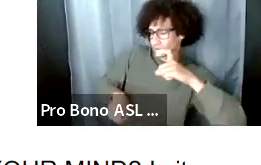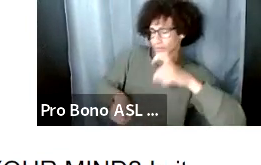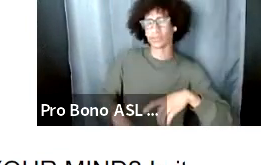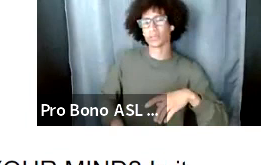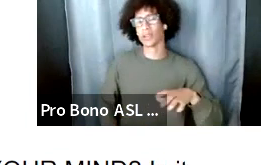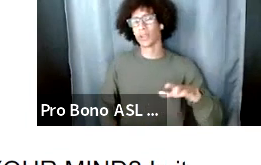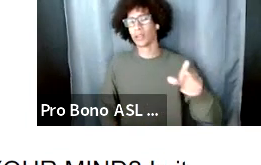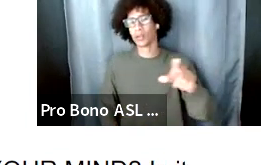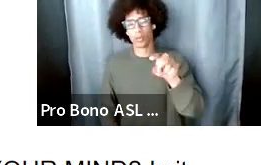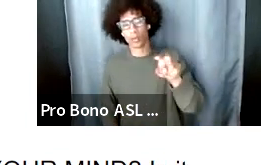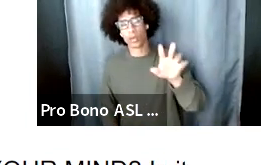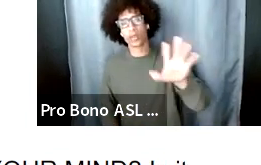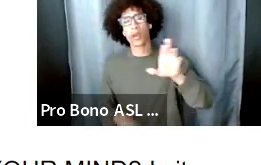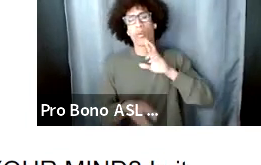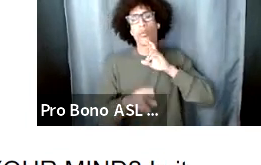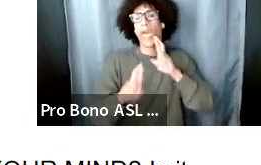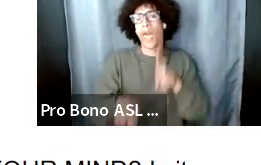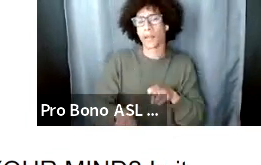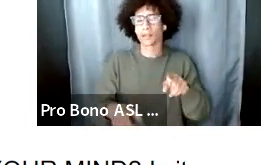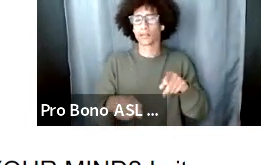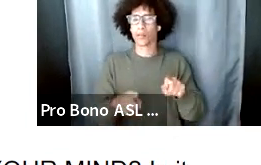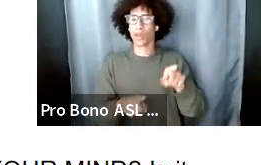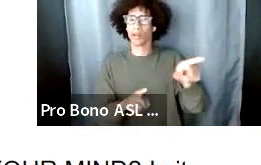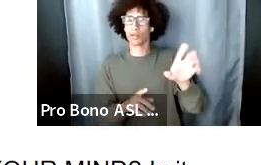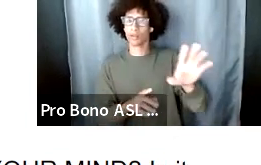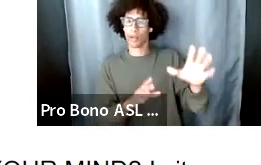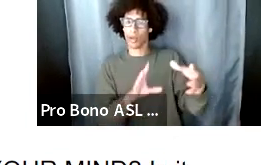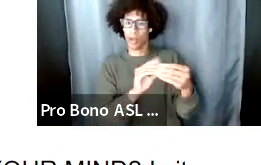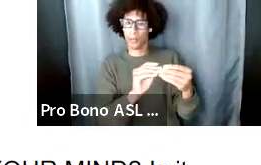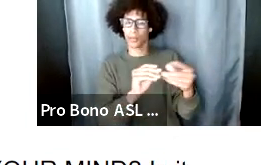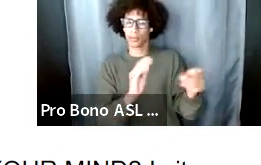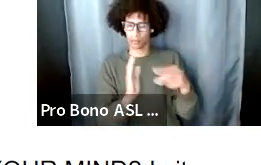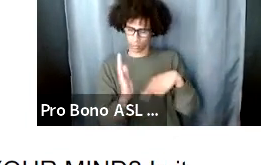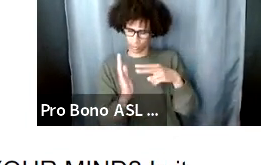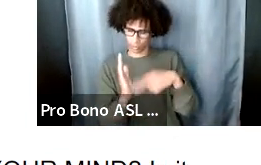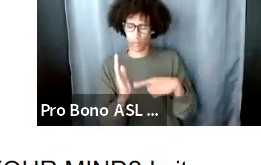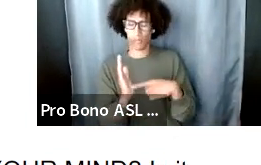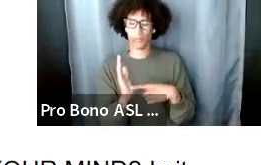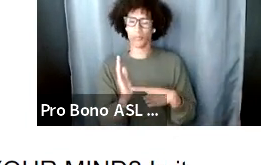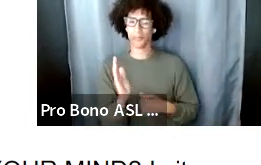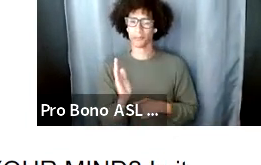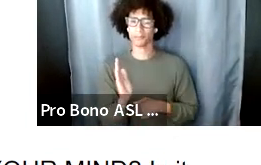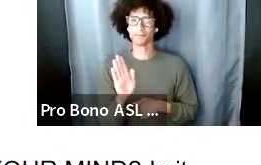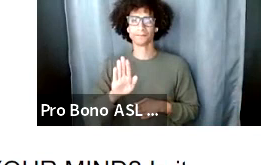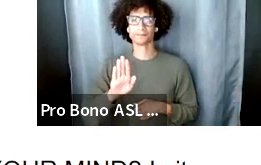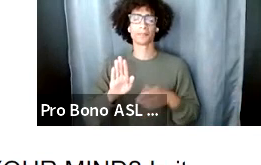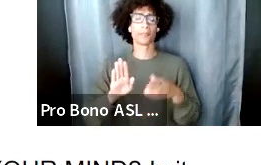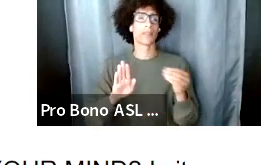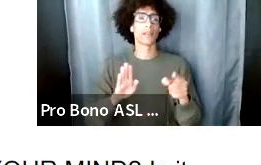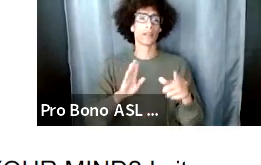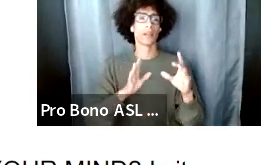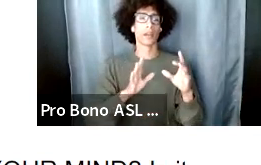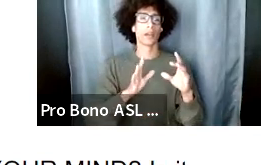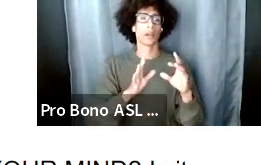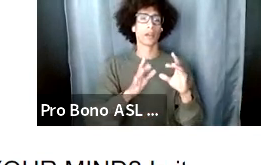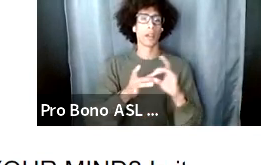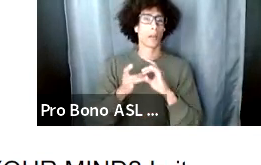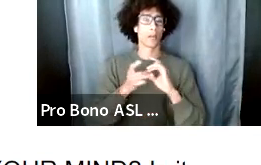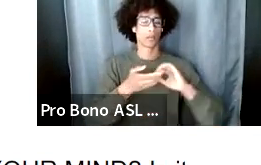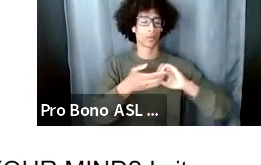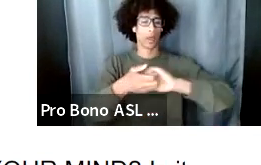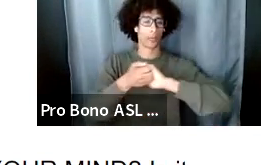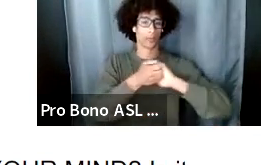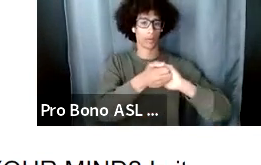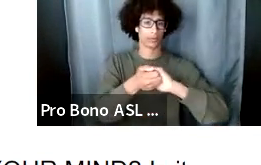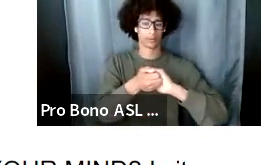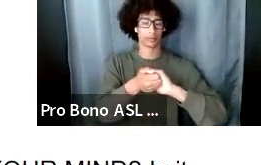when you read it collaborations i think it's incredibly important to make sure the people that you're collaborating with especially if they're a